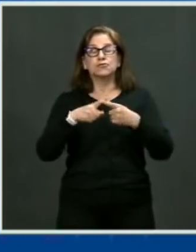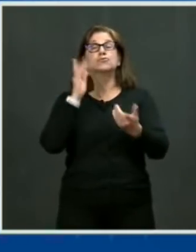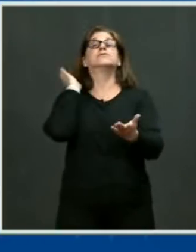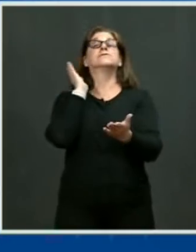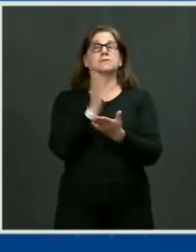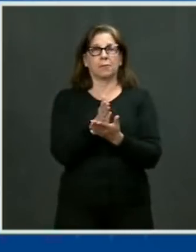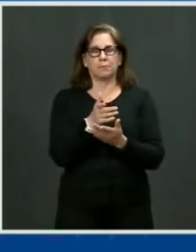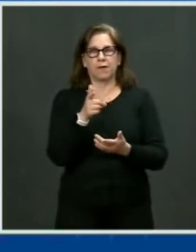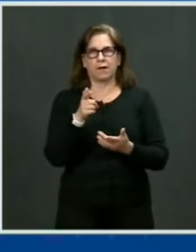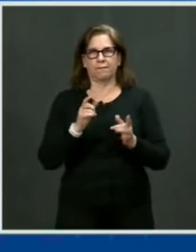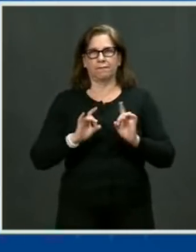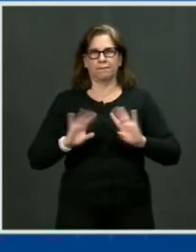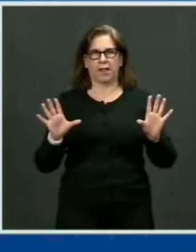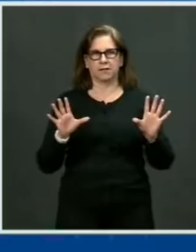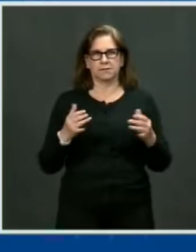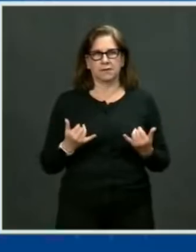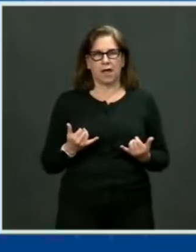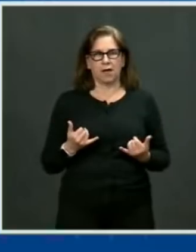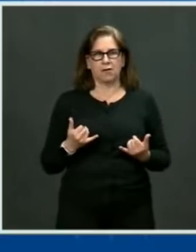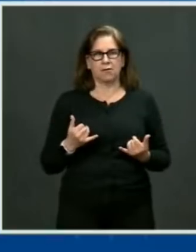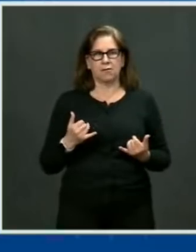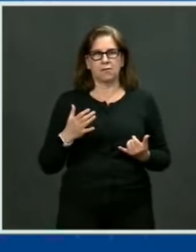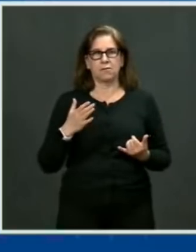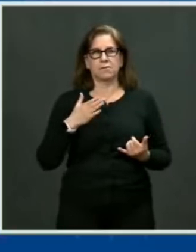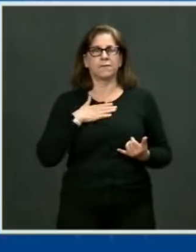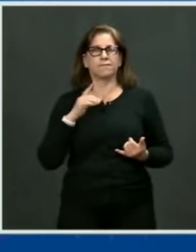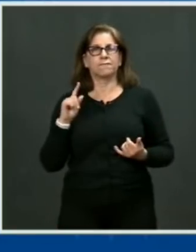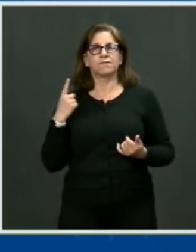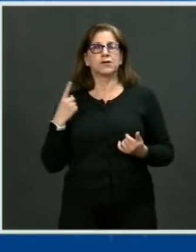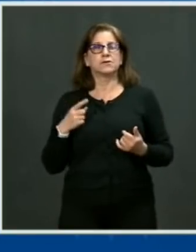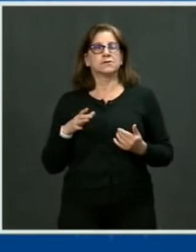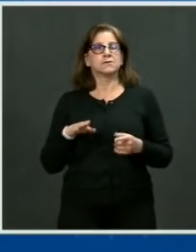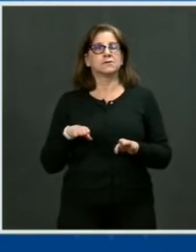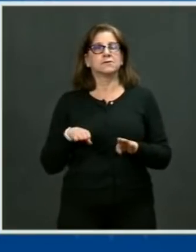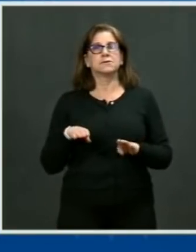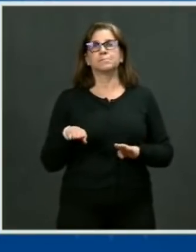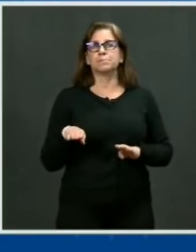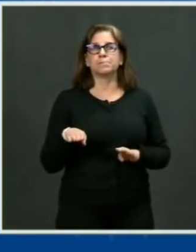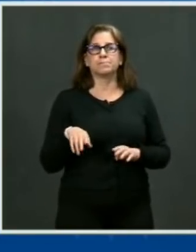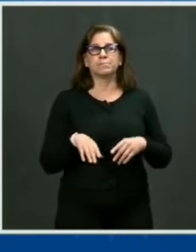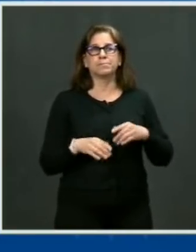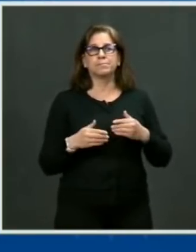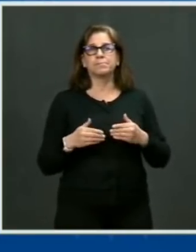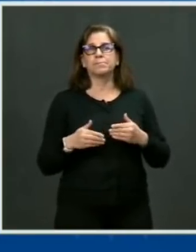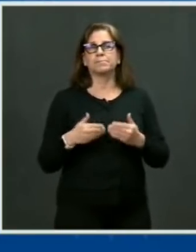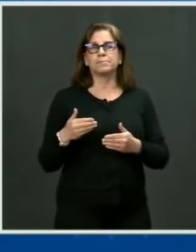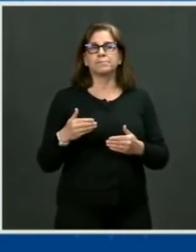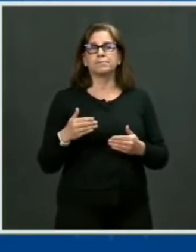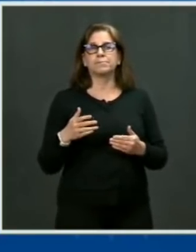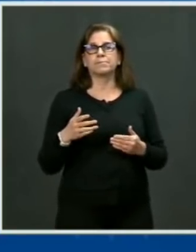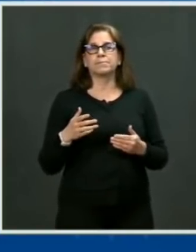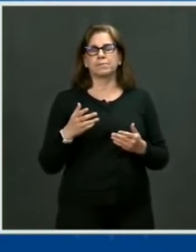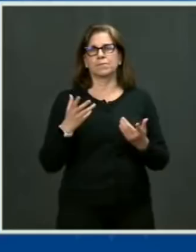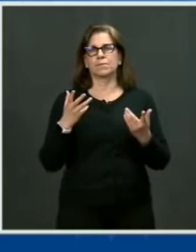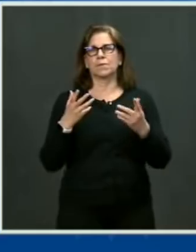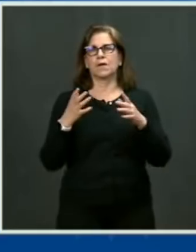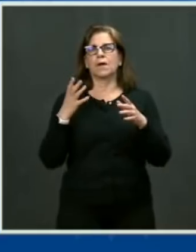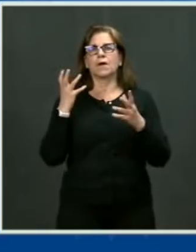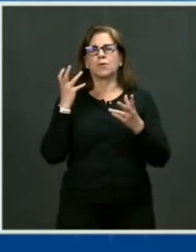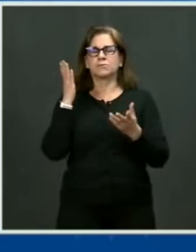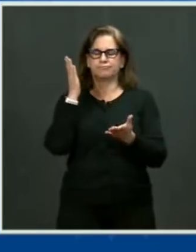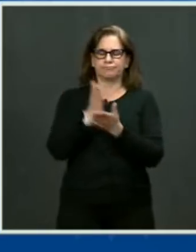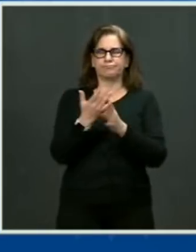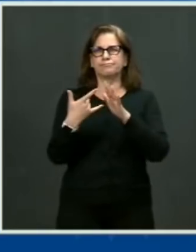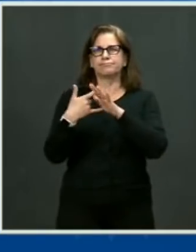but first, I want to rein in the proliferation of so-called ghost guns. These are guns that are